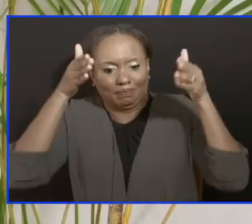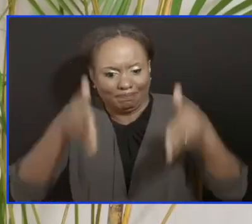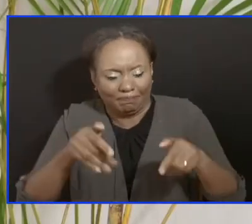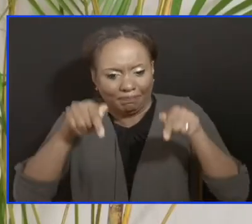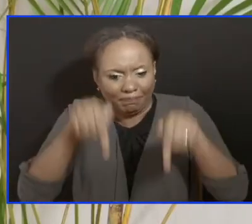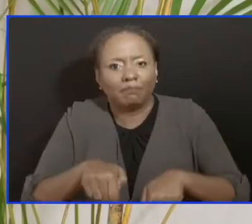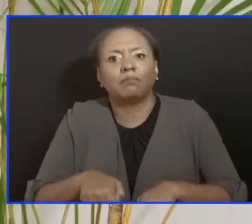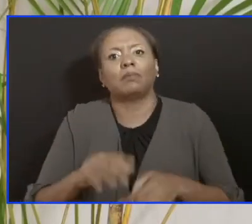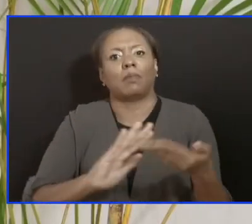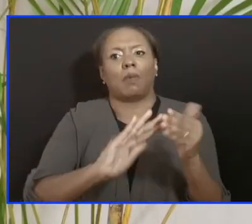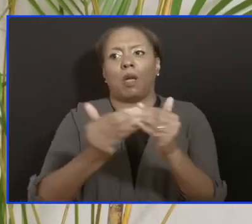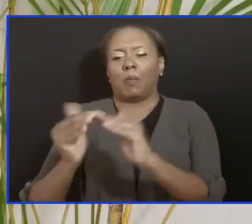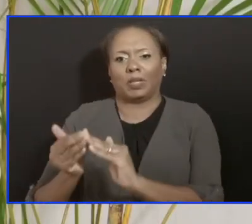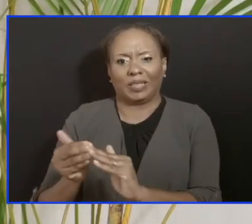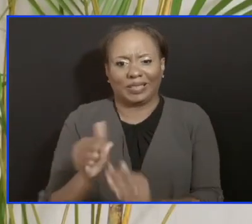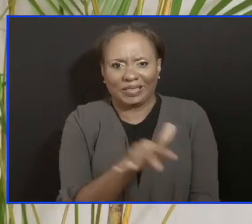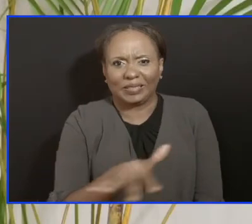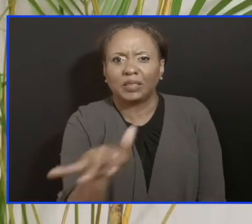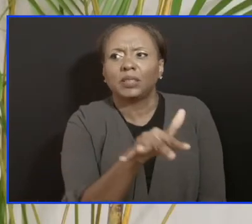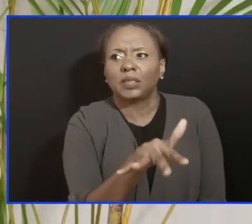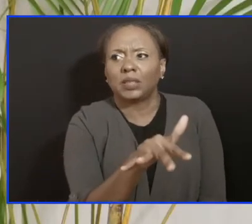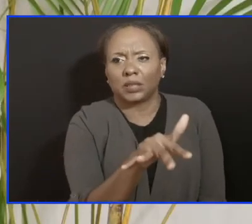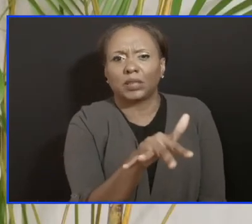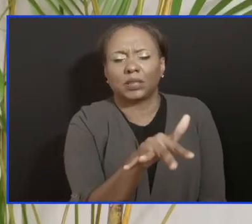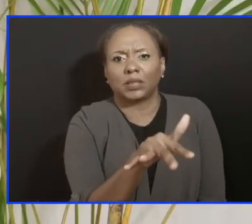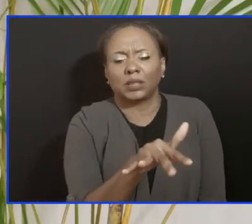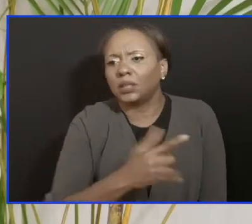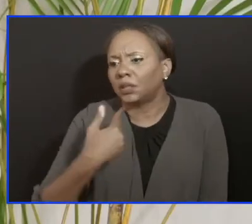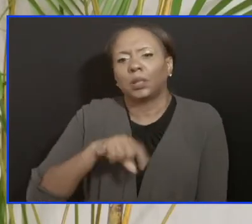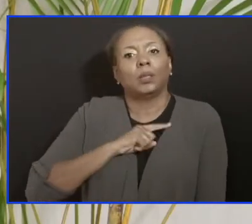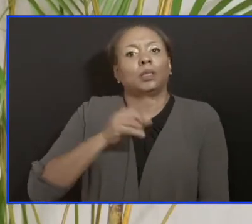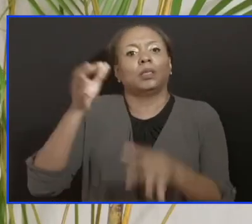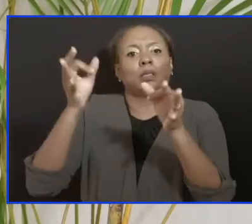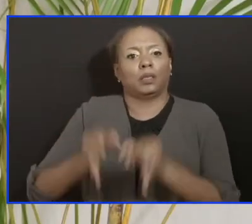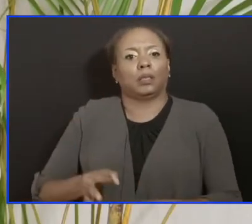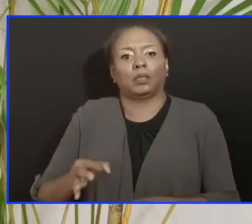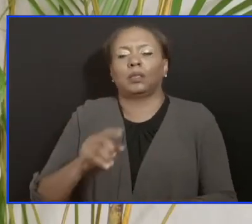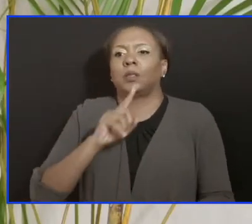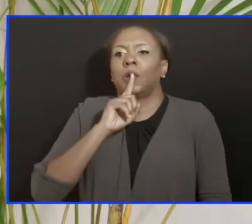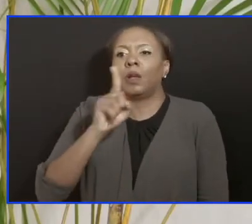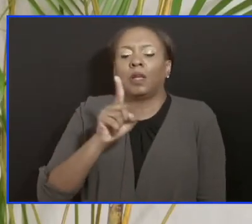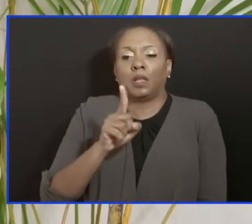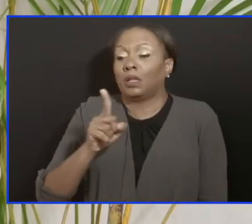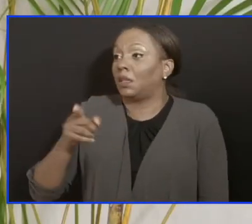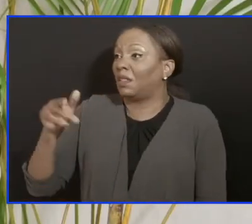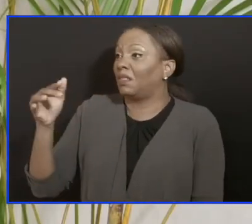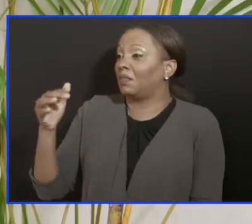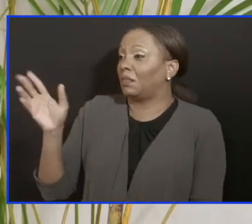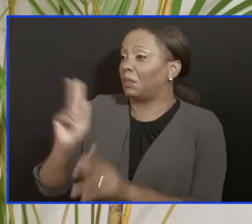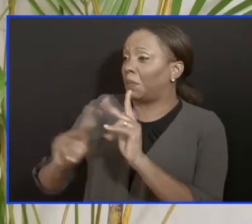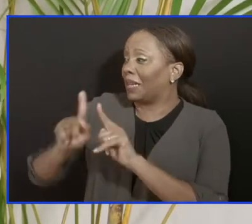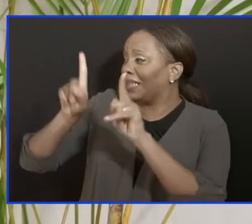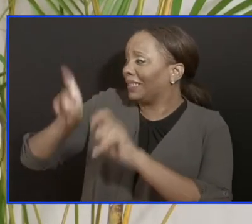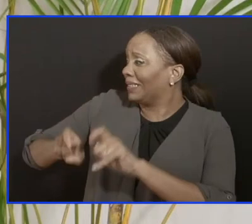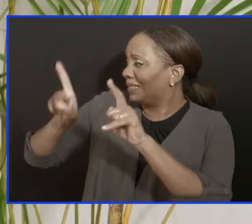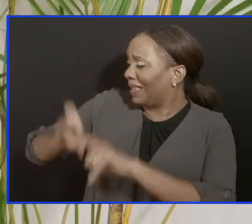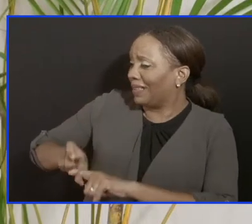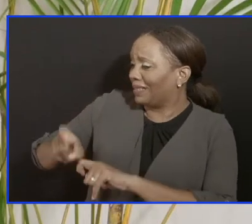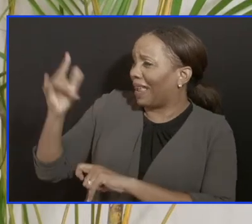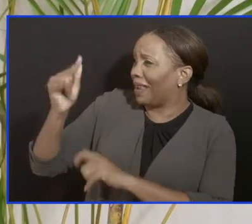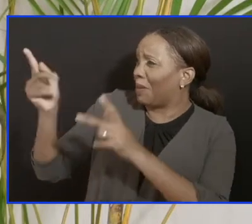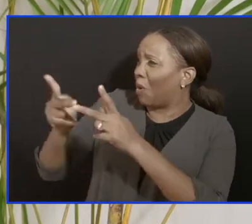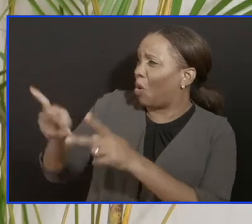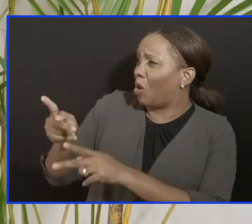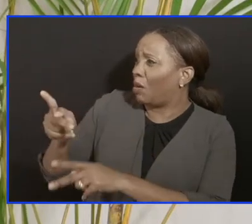communities. So the decision was taken to reallocate some of those resources, the vast majority,